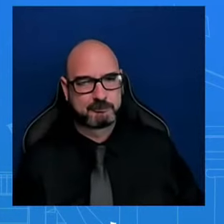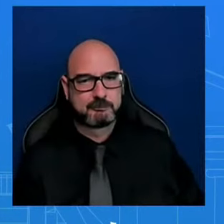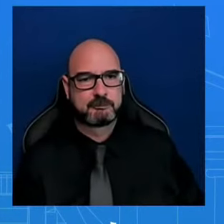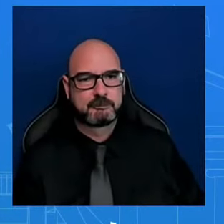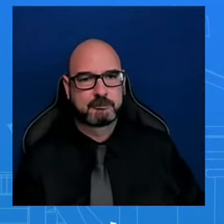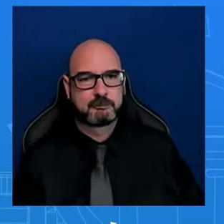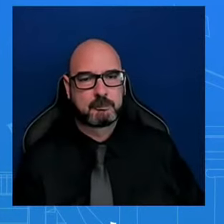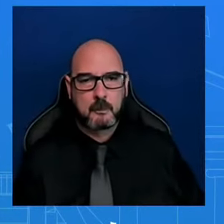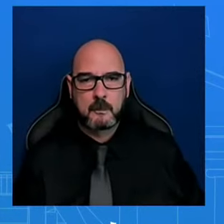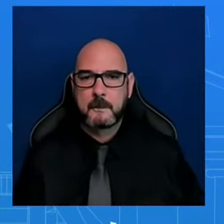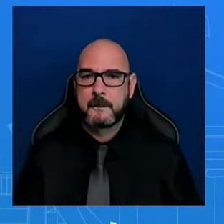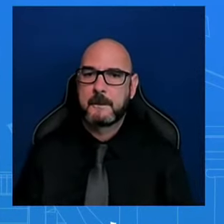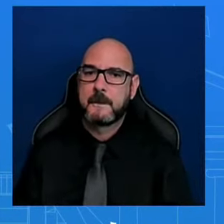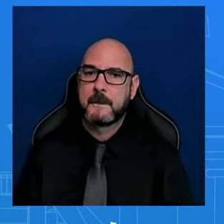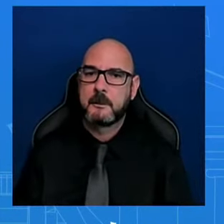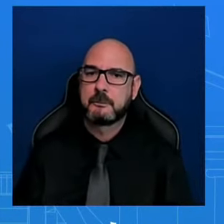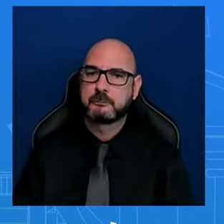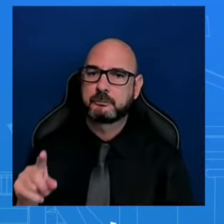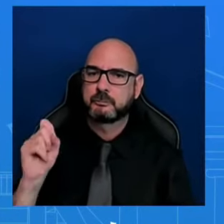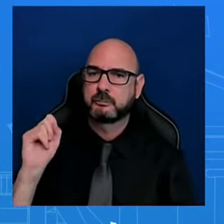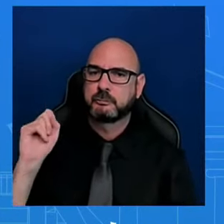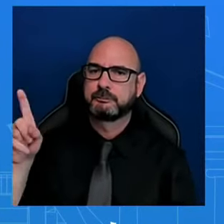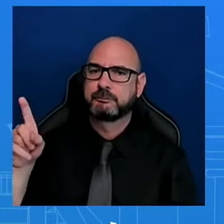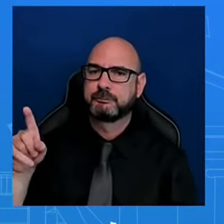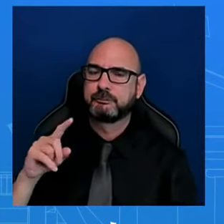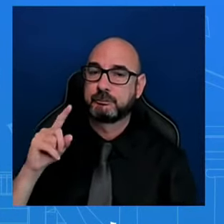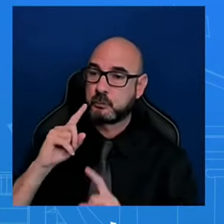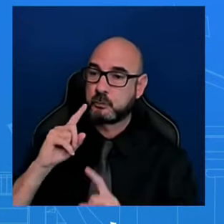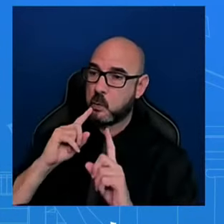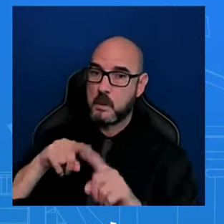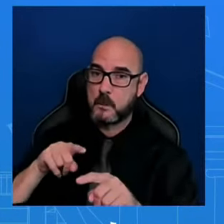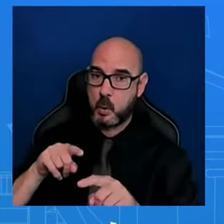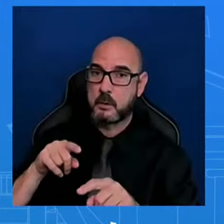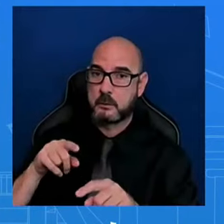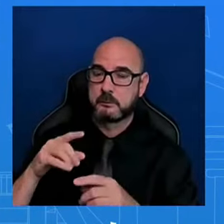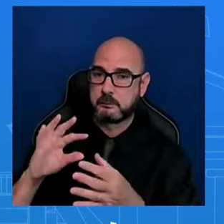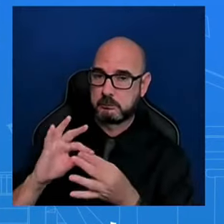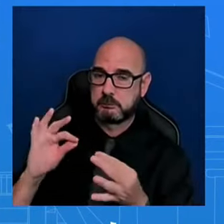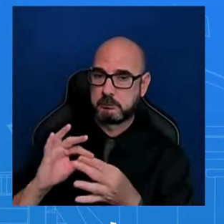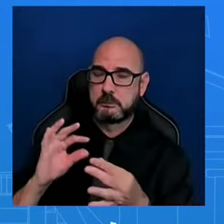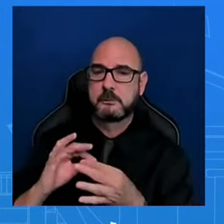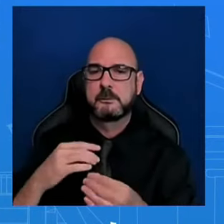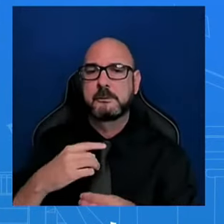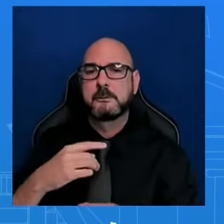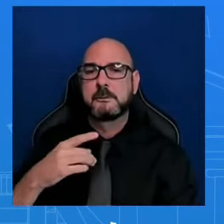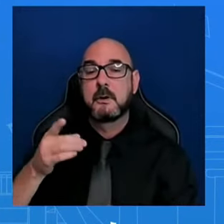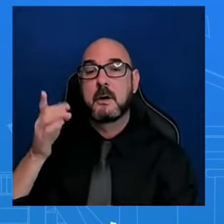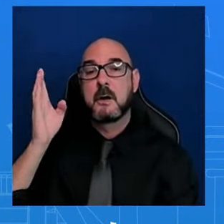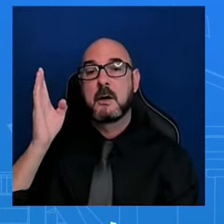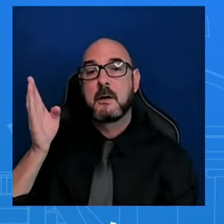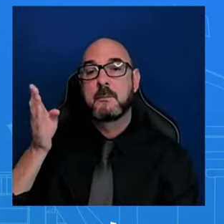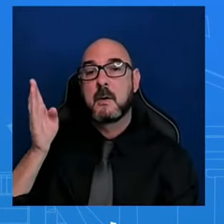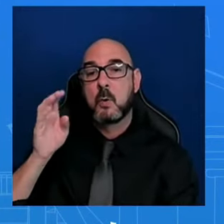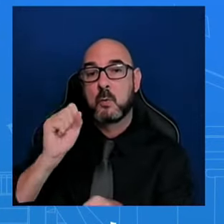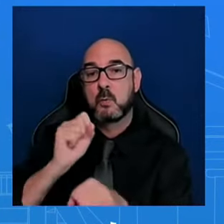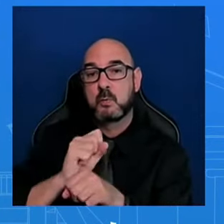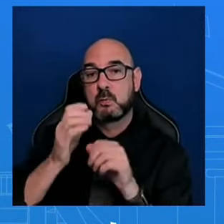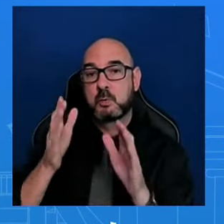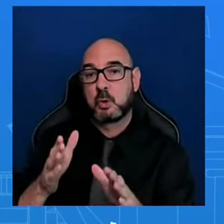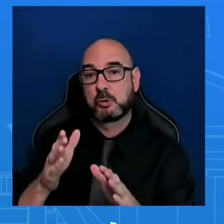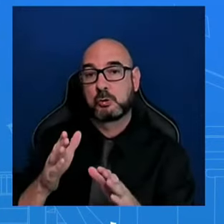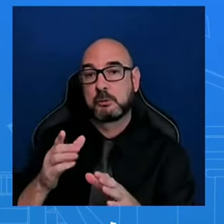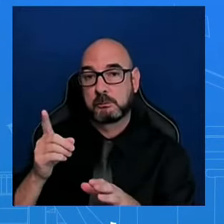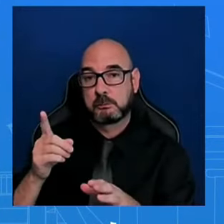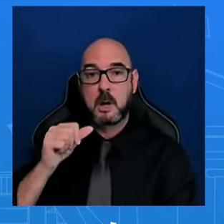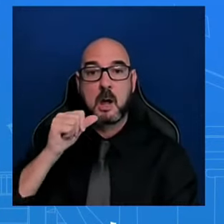specifically Jeff Zients and Will Brainerd, are calling major Baltimore employers, including Amazon and Home Depot, encouraging them to not